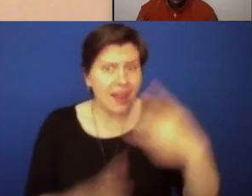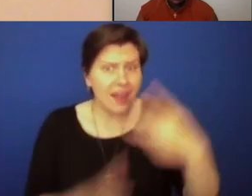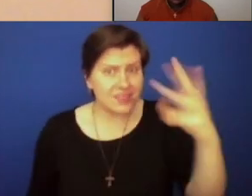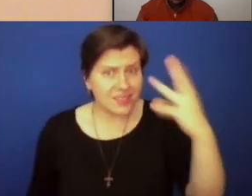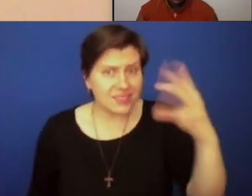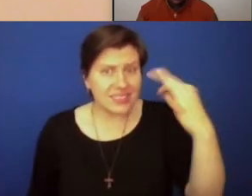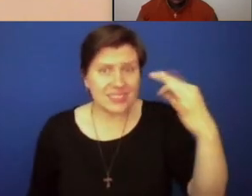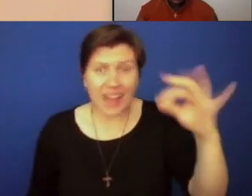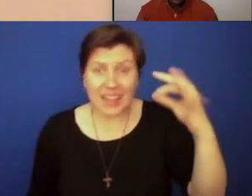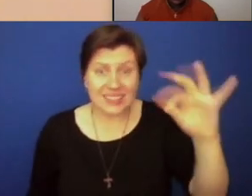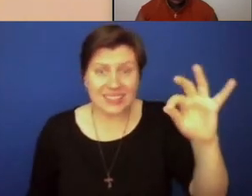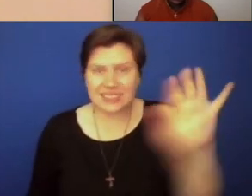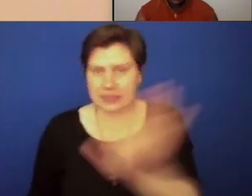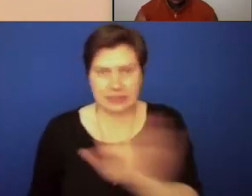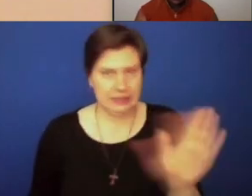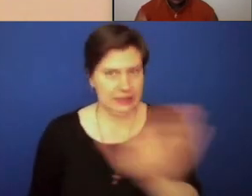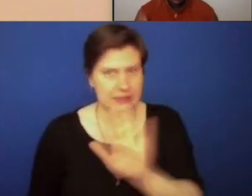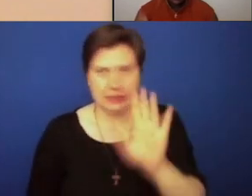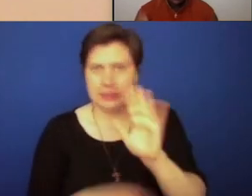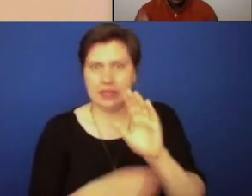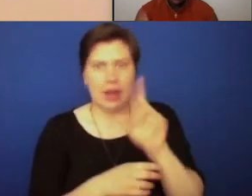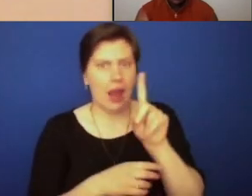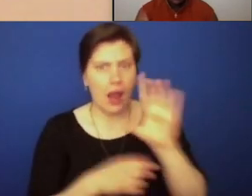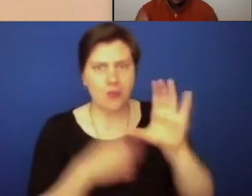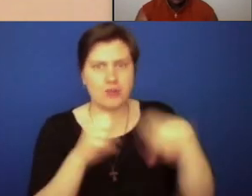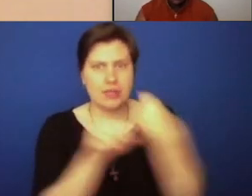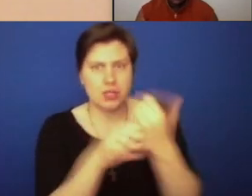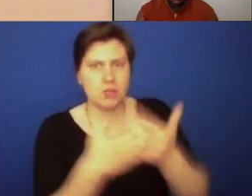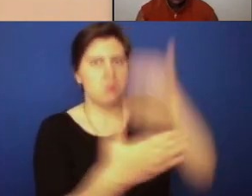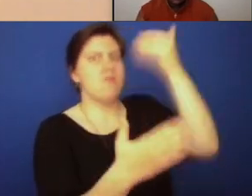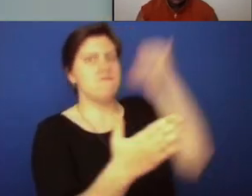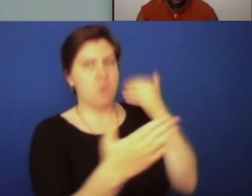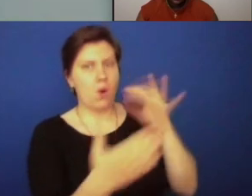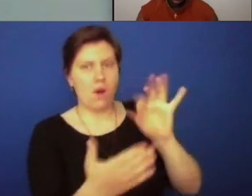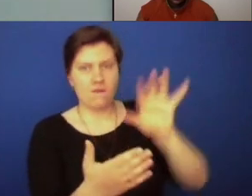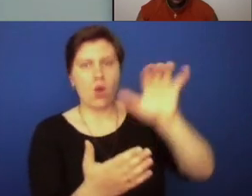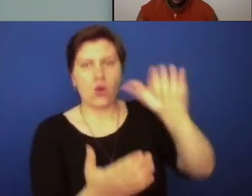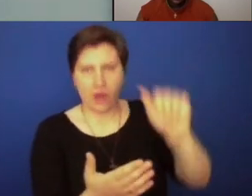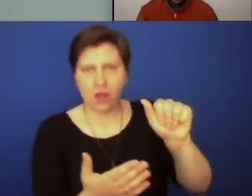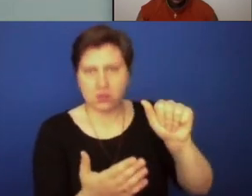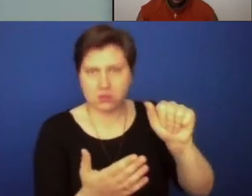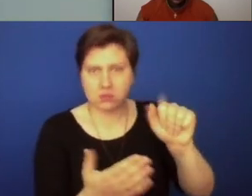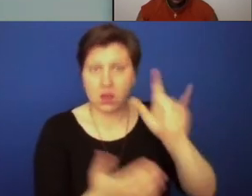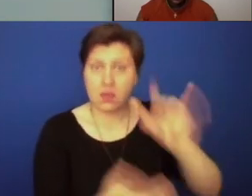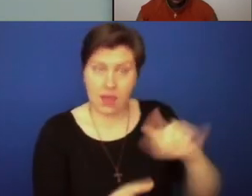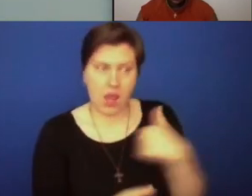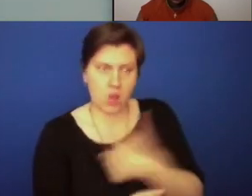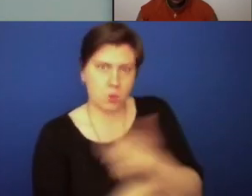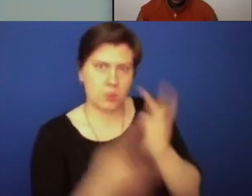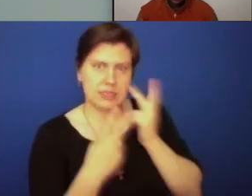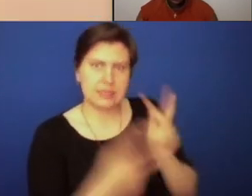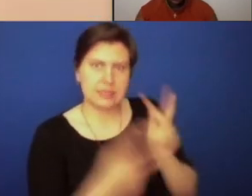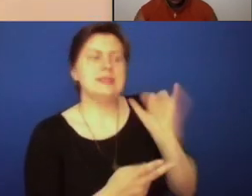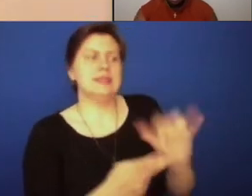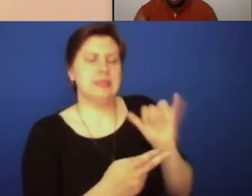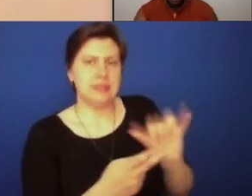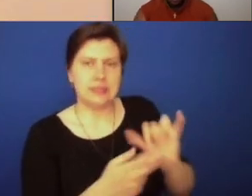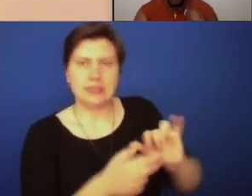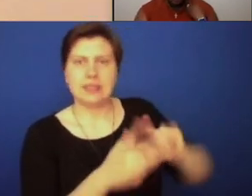1619. It actually begins nearly a century before in Spanish Florida. That is where we will begin to see the first sort of long,